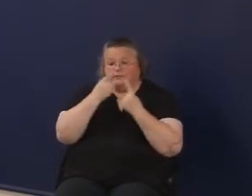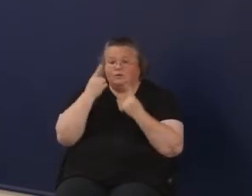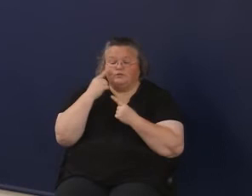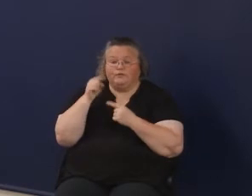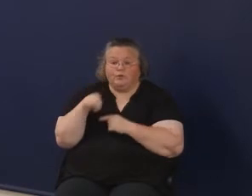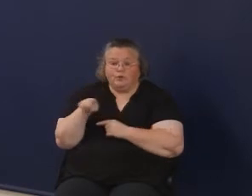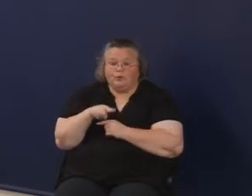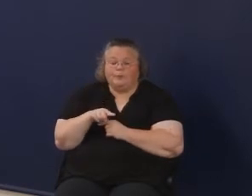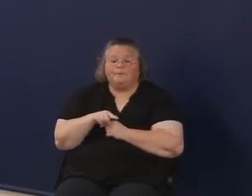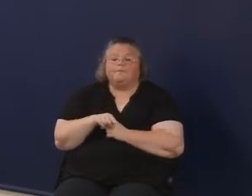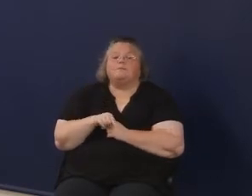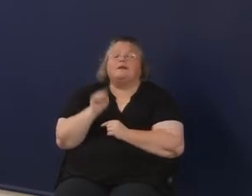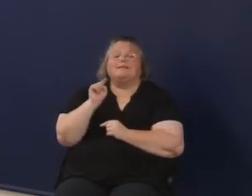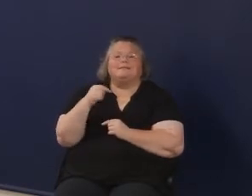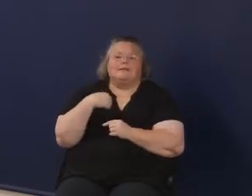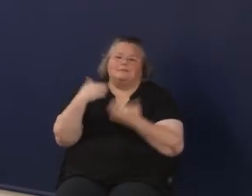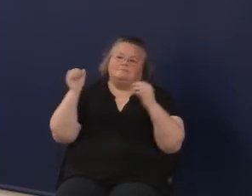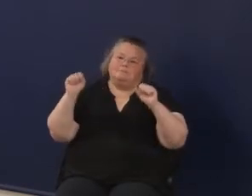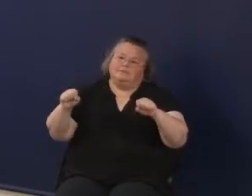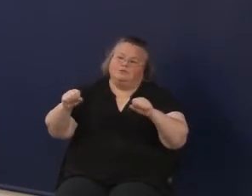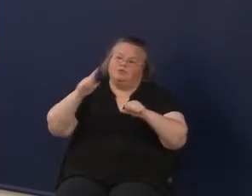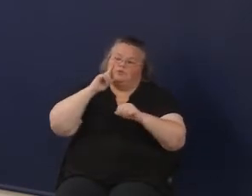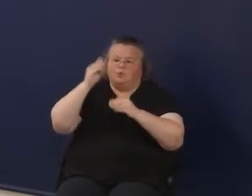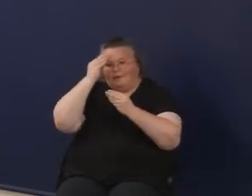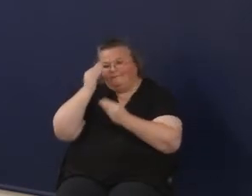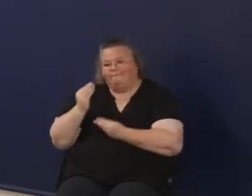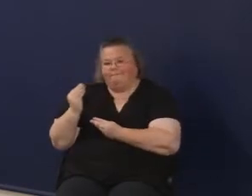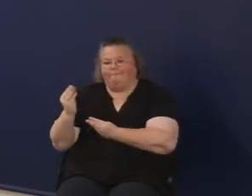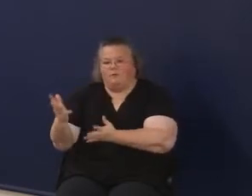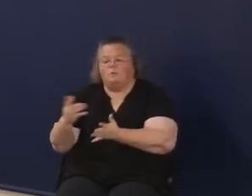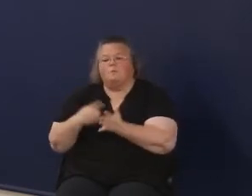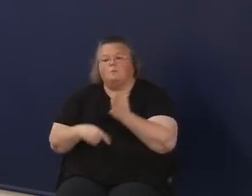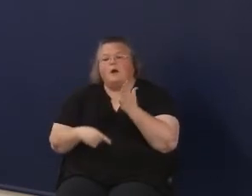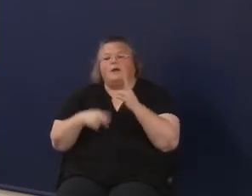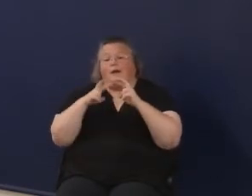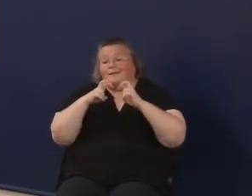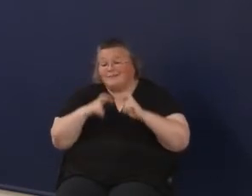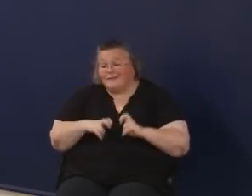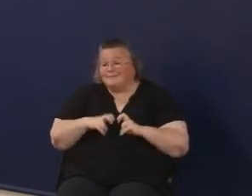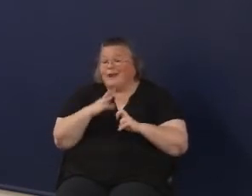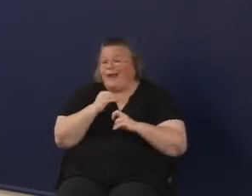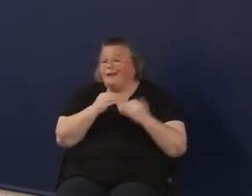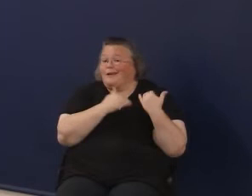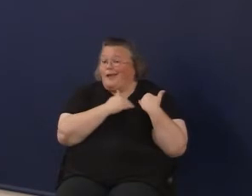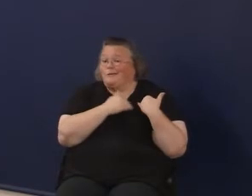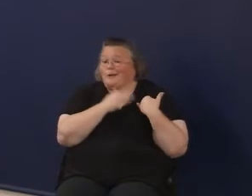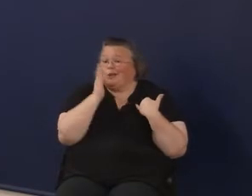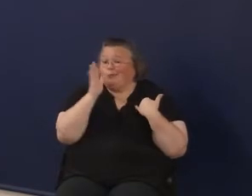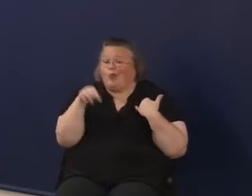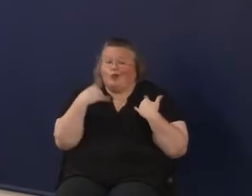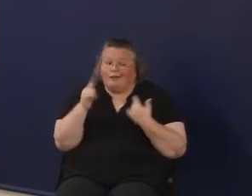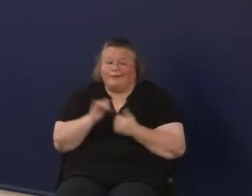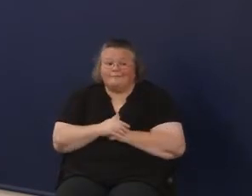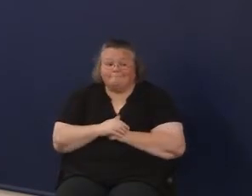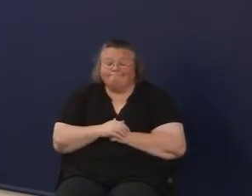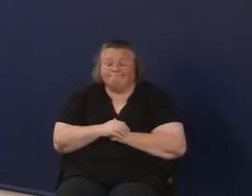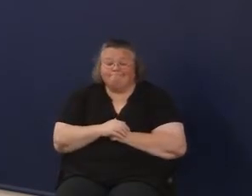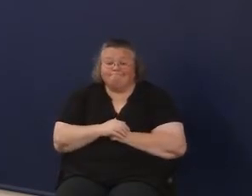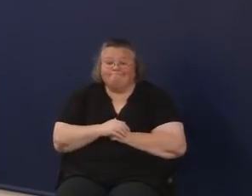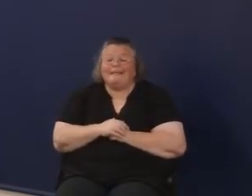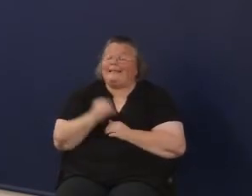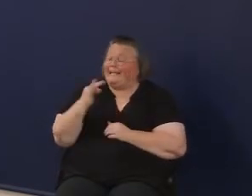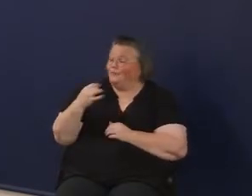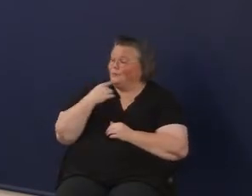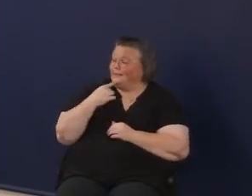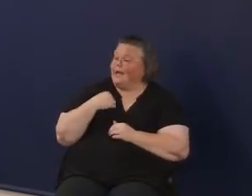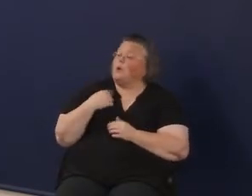for you here. This has real potential to inform what assessment and accountability looks like across the commonwealth. So if we say